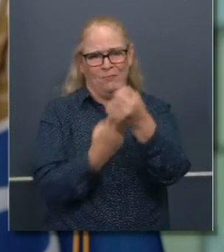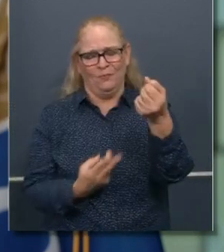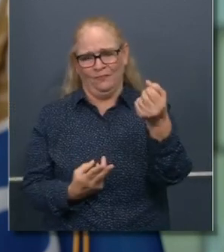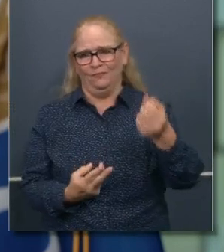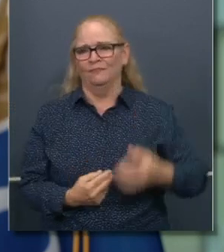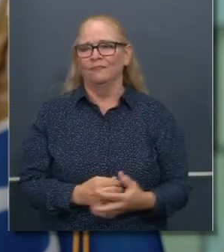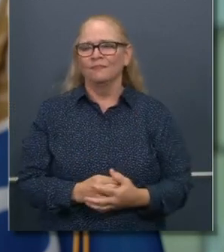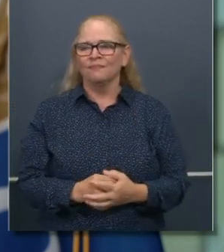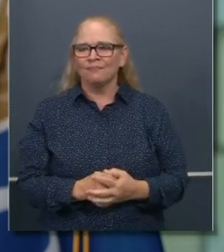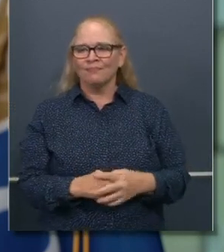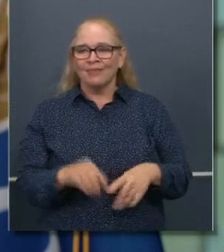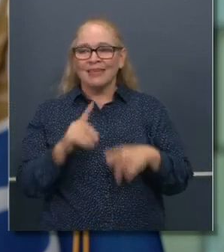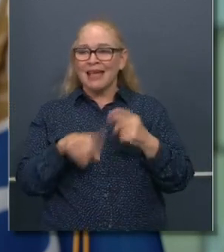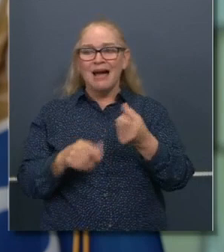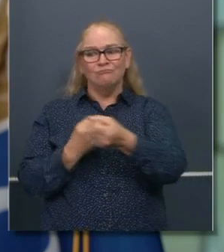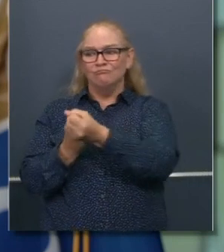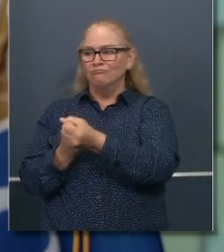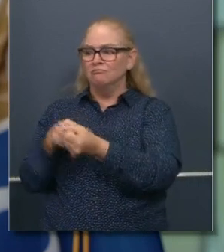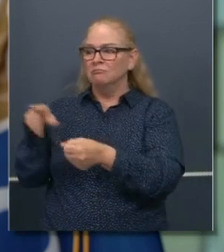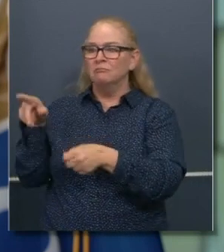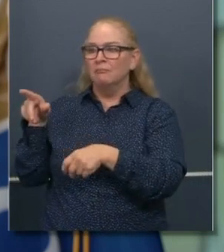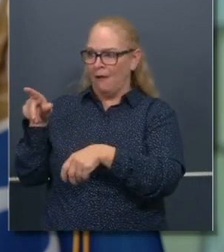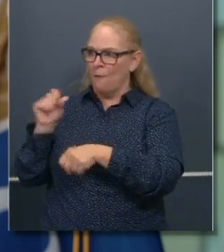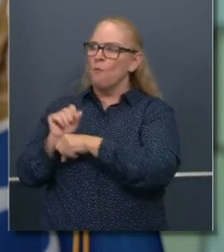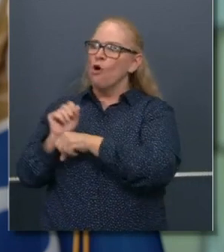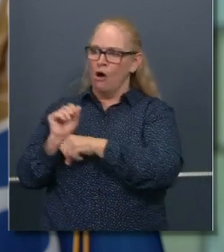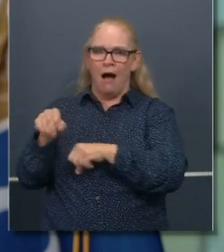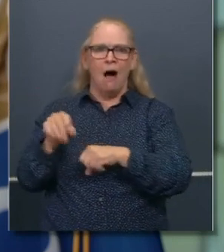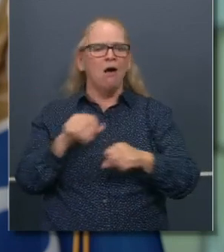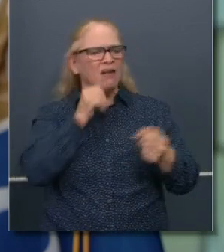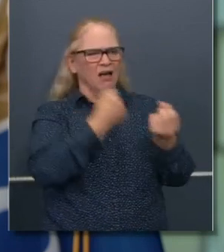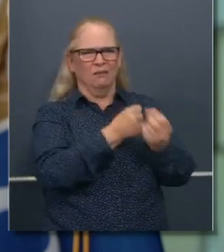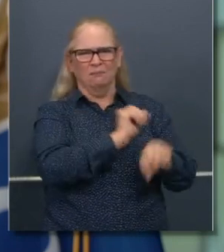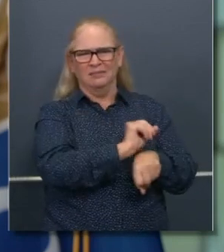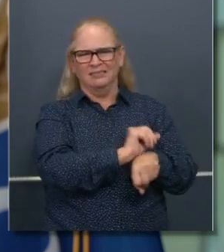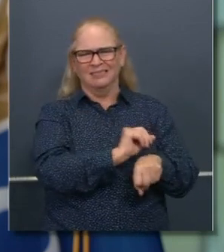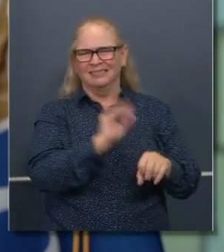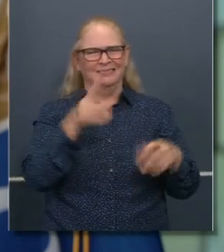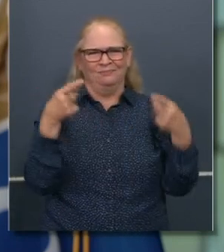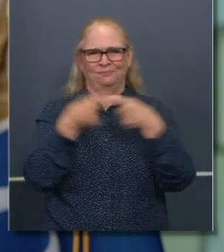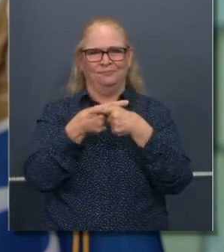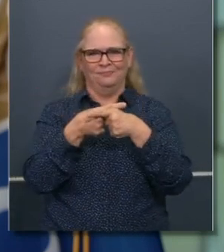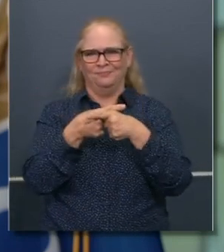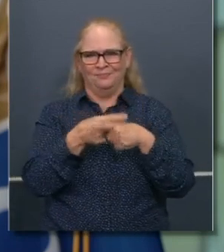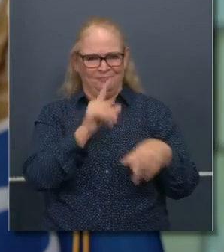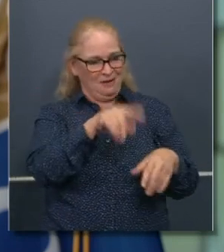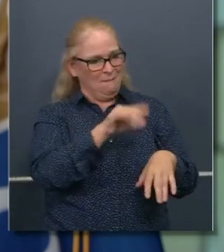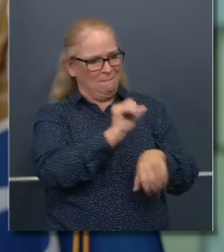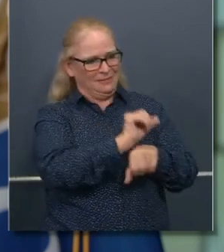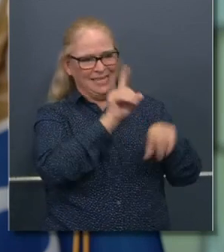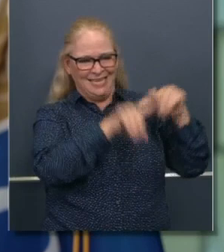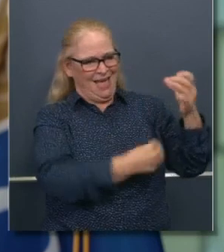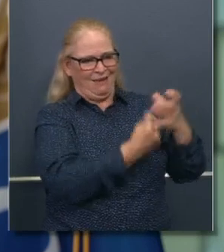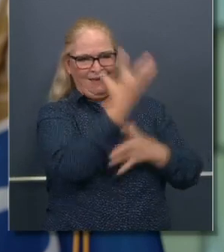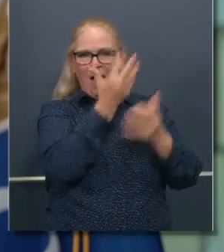job and anti-business and businesses can't thrive in a world that's failing, then we have to recognize that